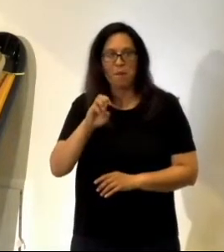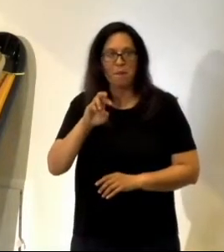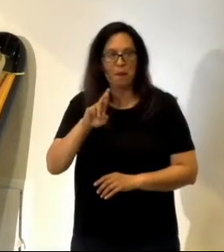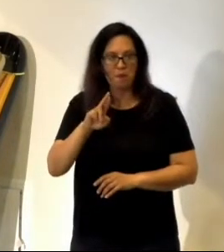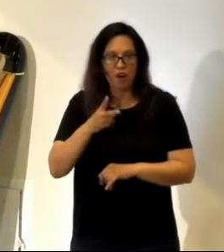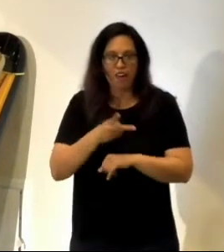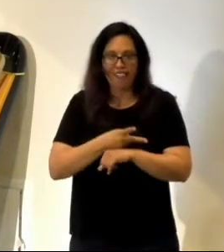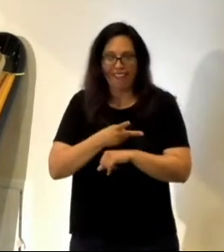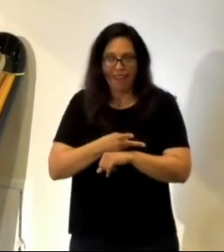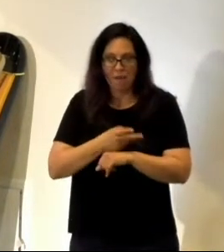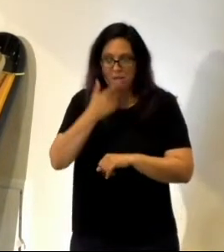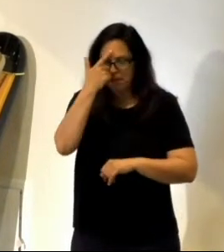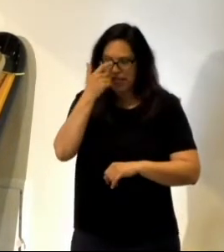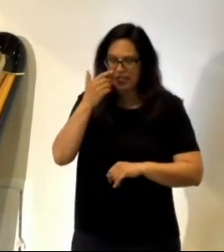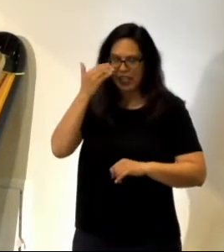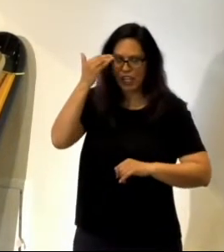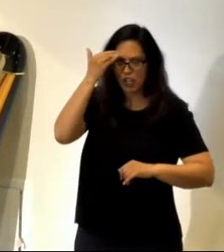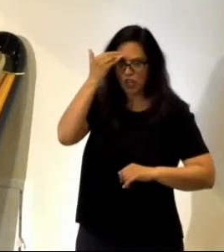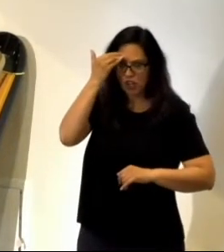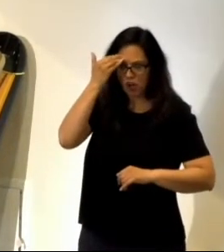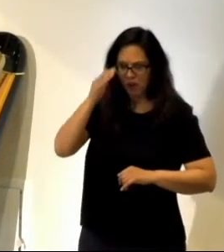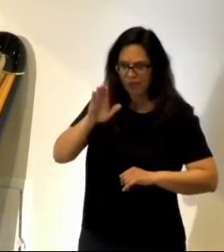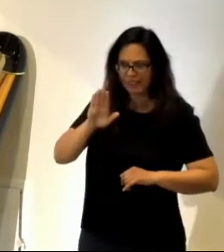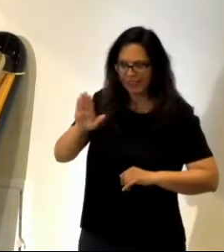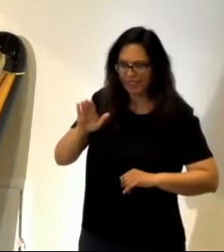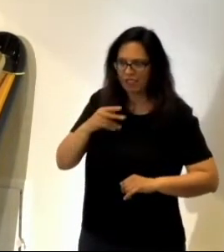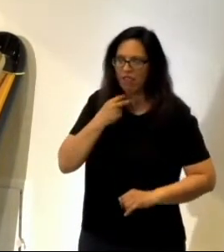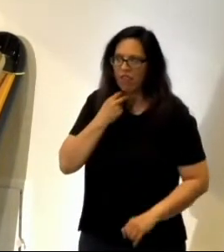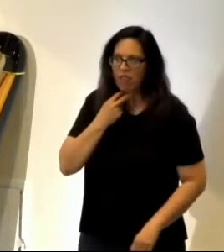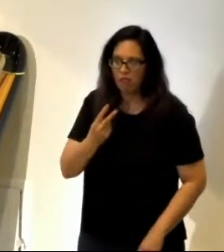it knows the shepherd's voice.